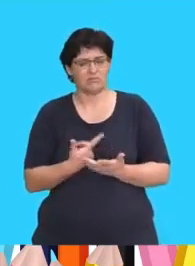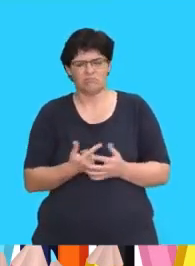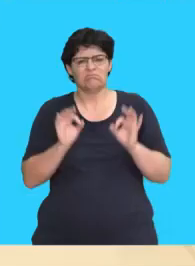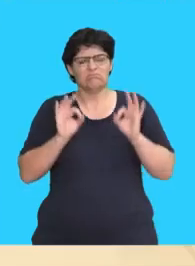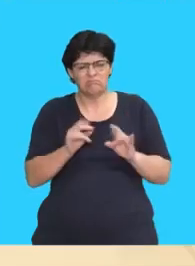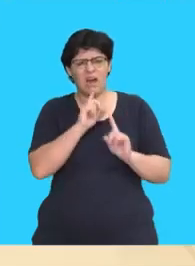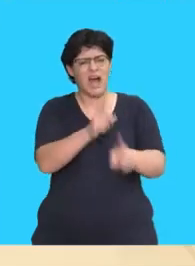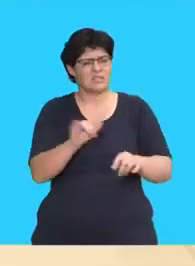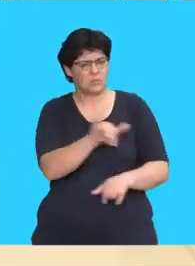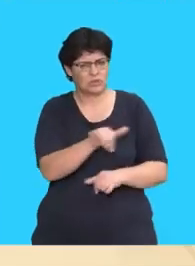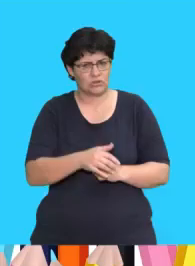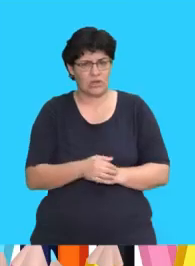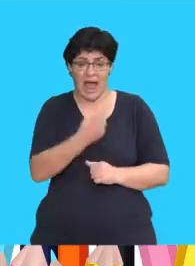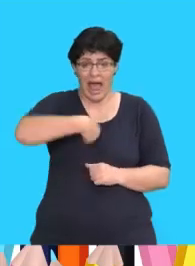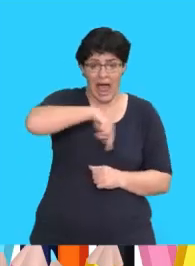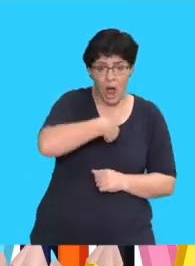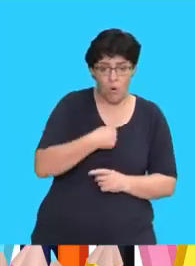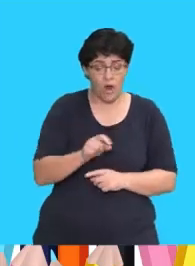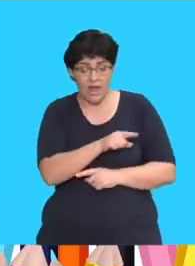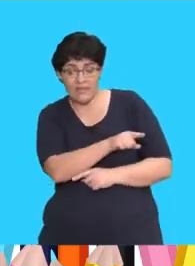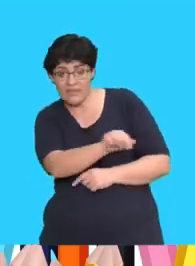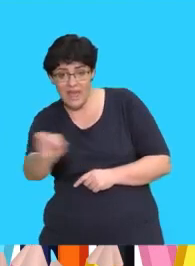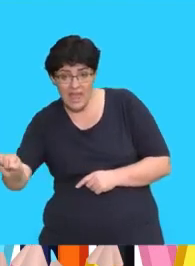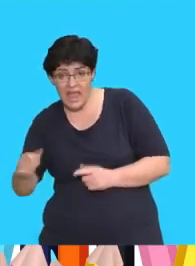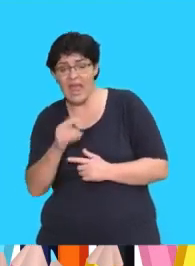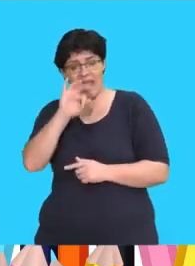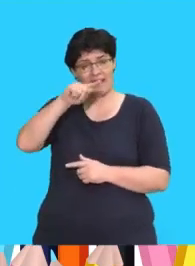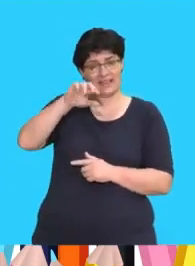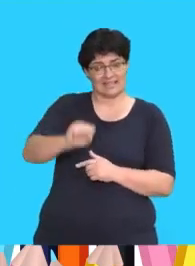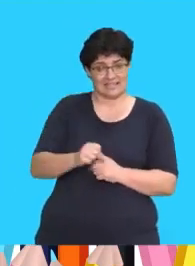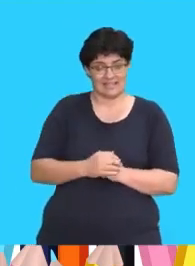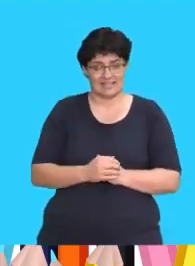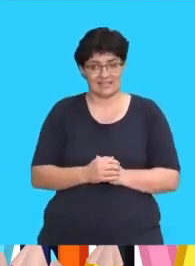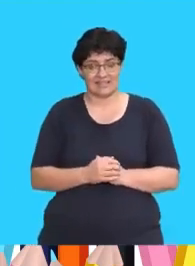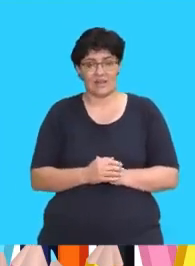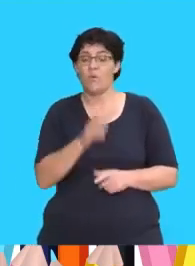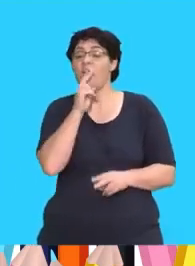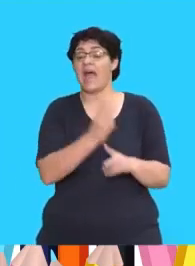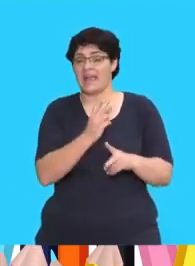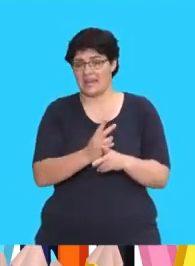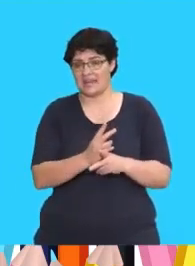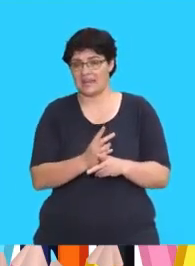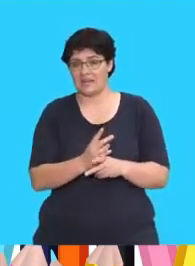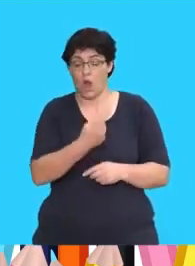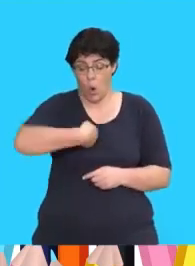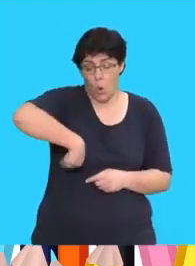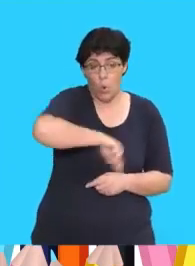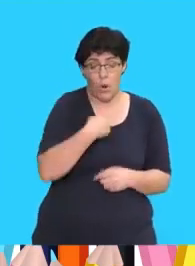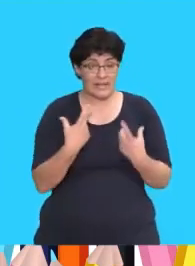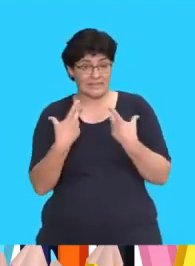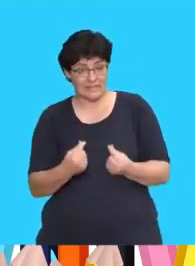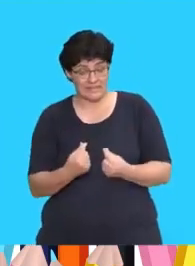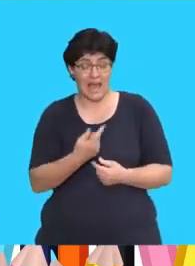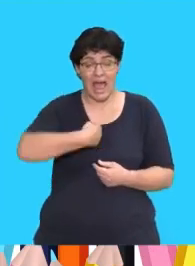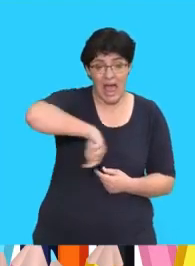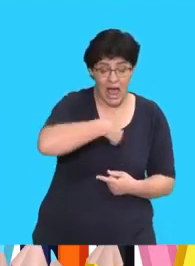is the correct answer? Our, their, its. I will say it again. We